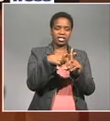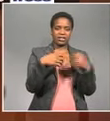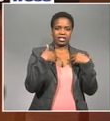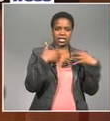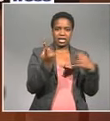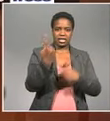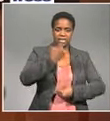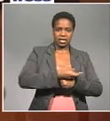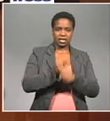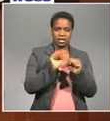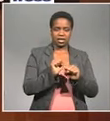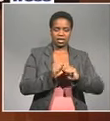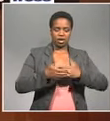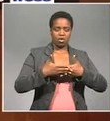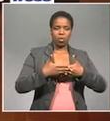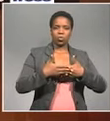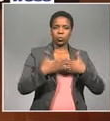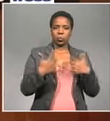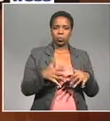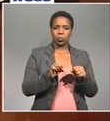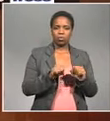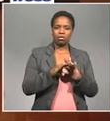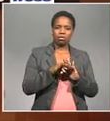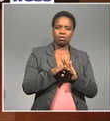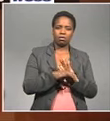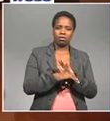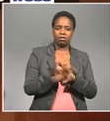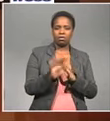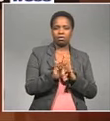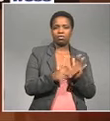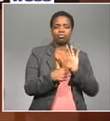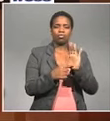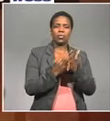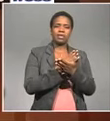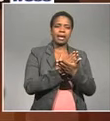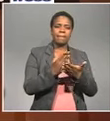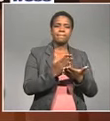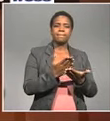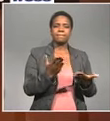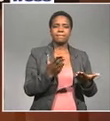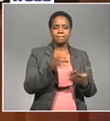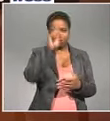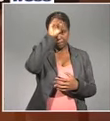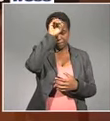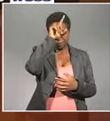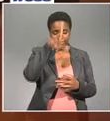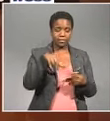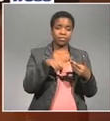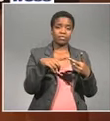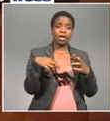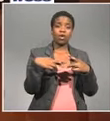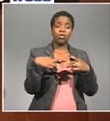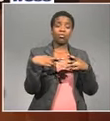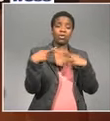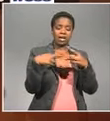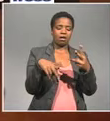day The JSC closed flat And it was weighed down by a poor showing From some of those miners Meanwhile retailers and banks Had